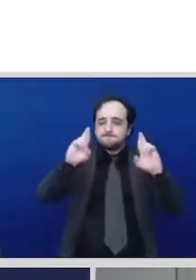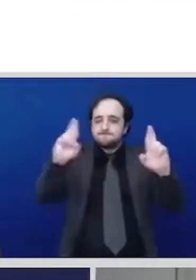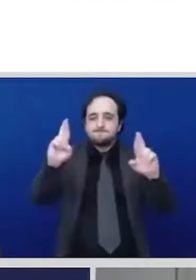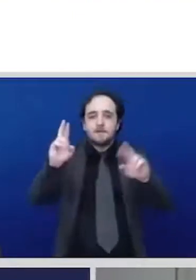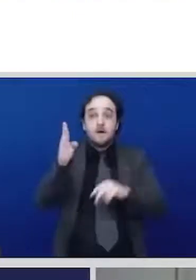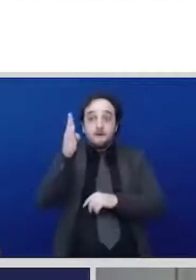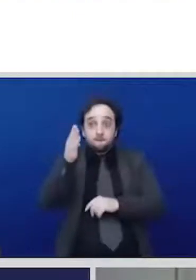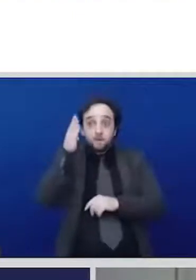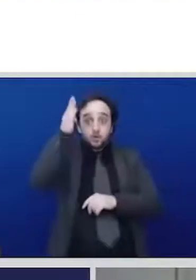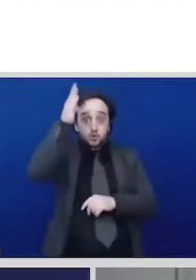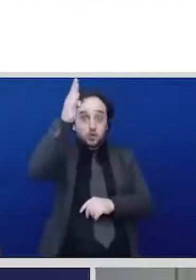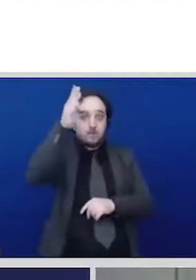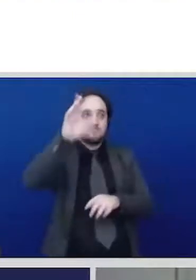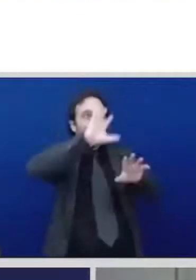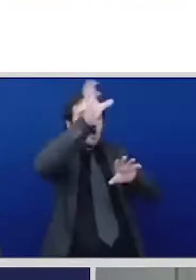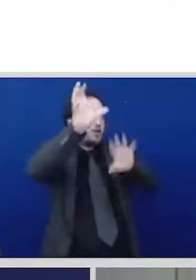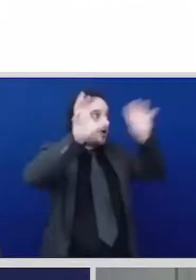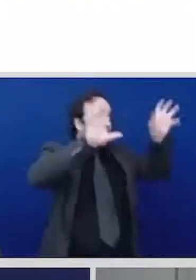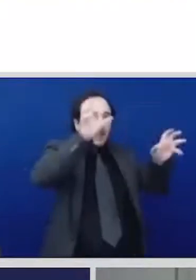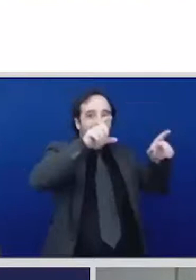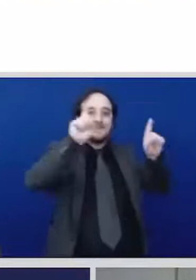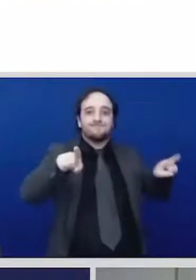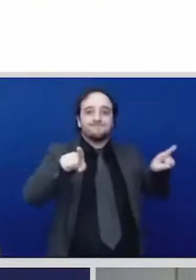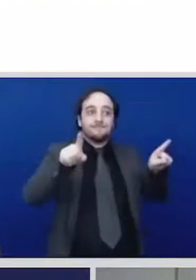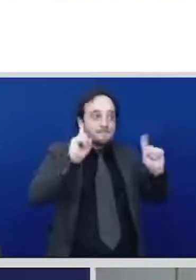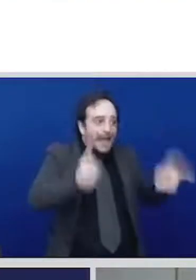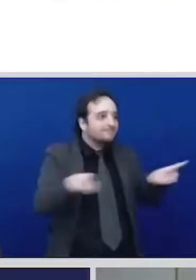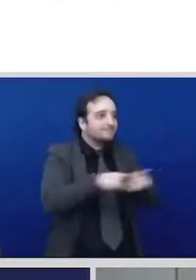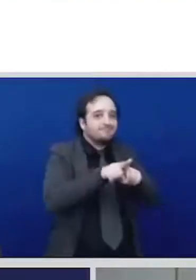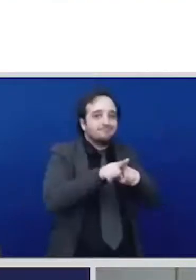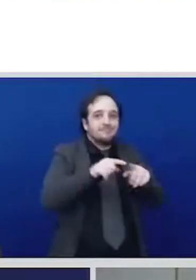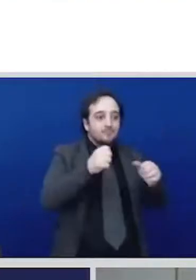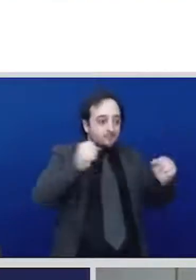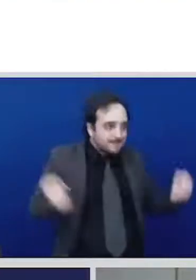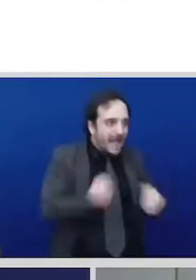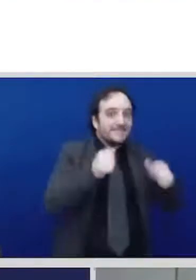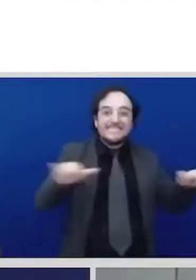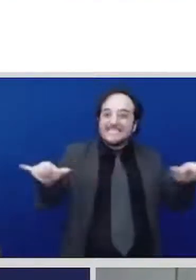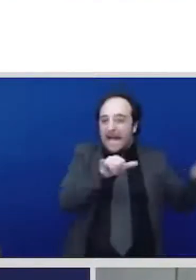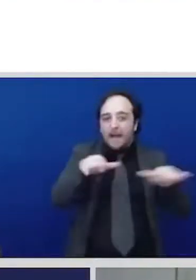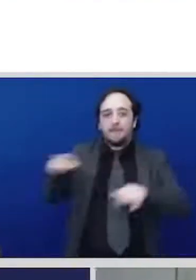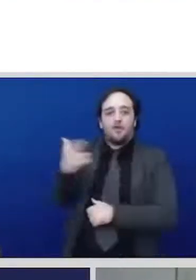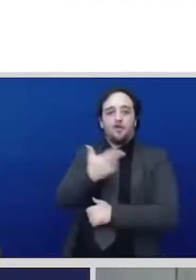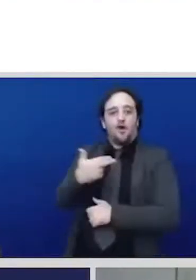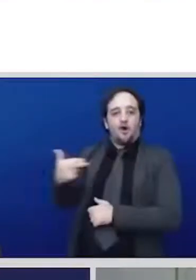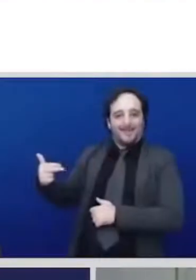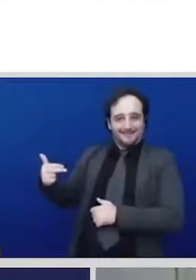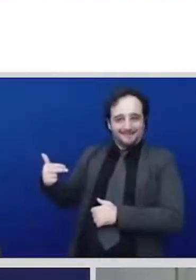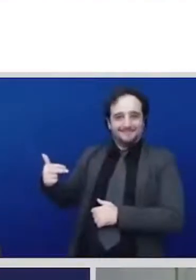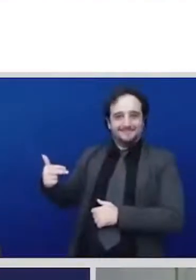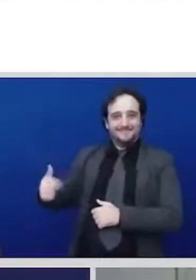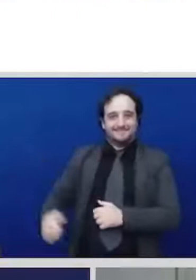you but also with different I have to read them on my on my whatsapp but I think that the